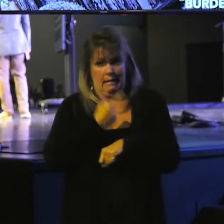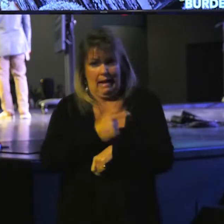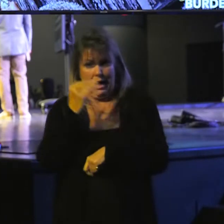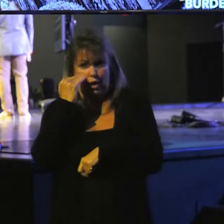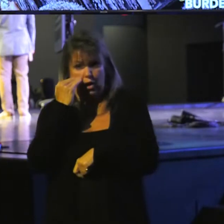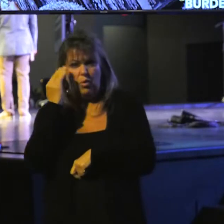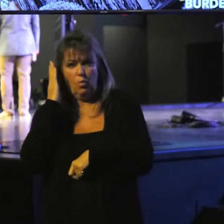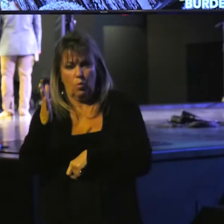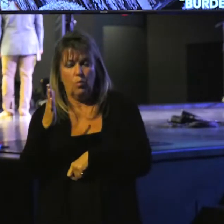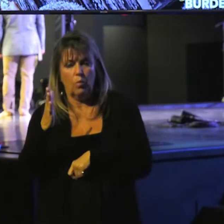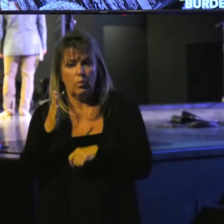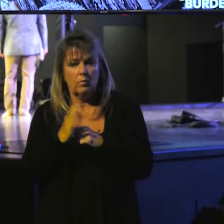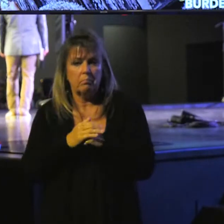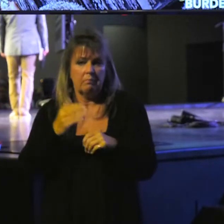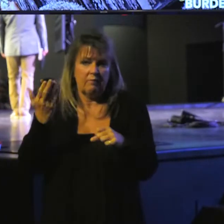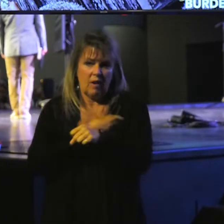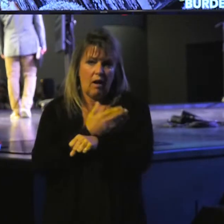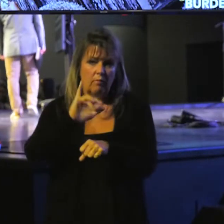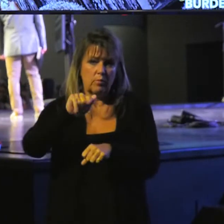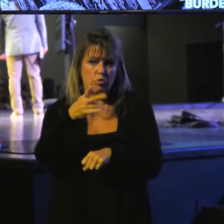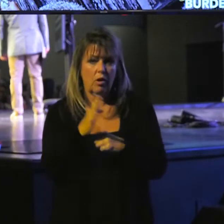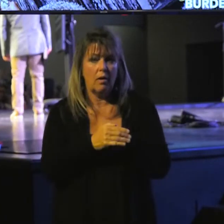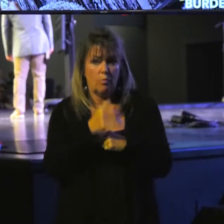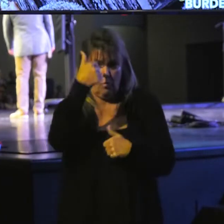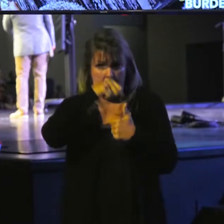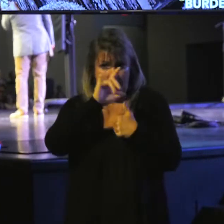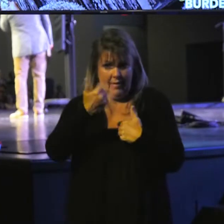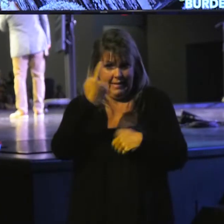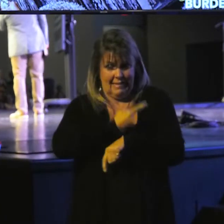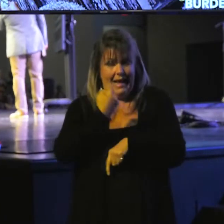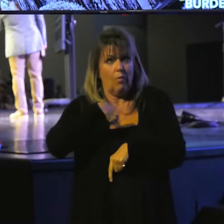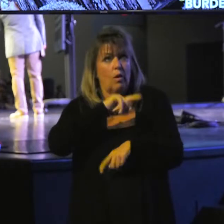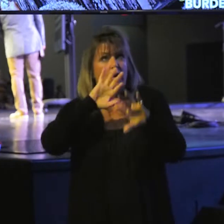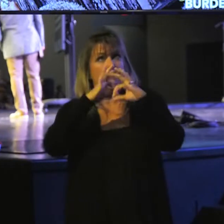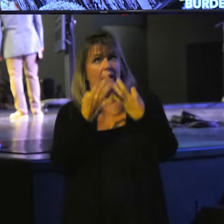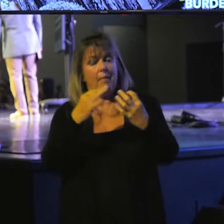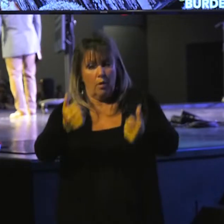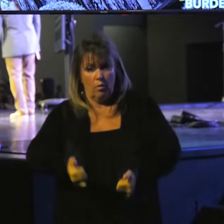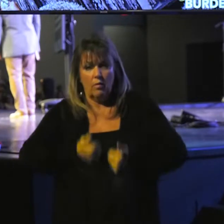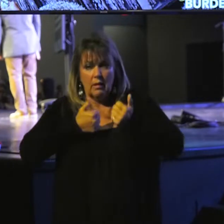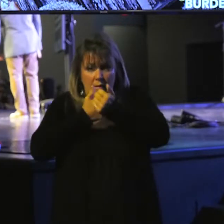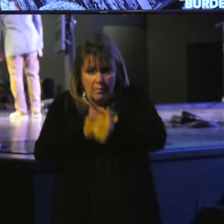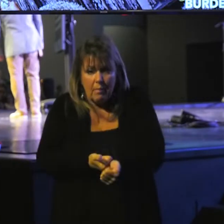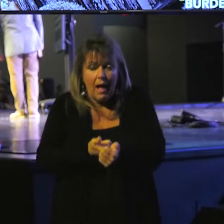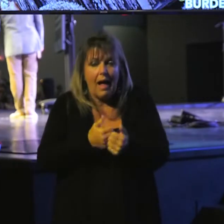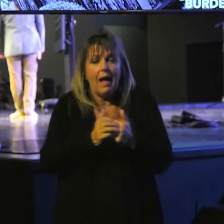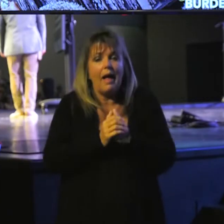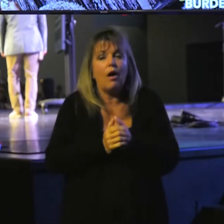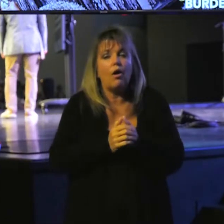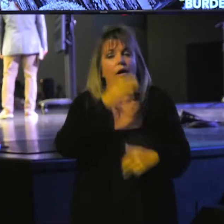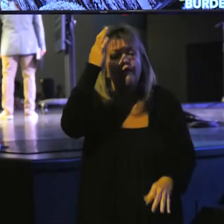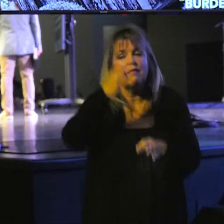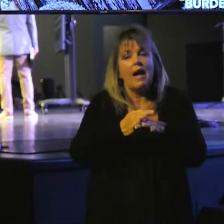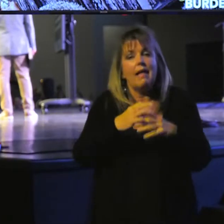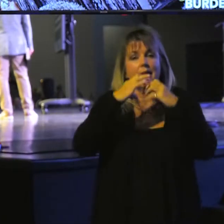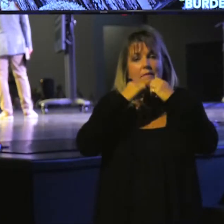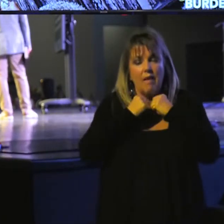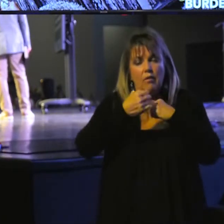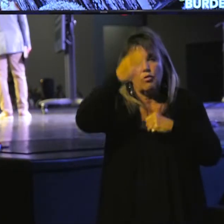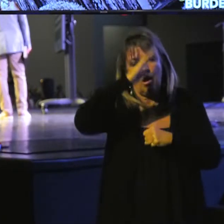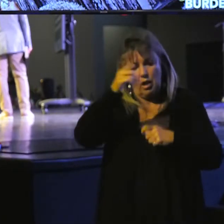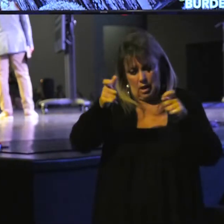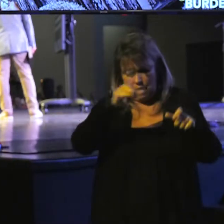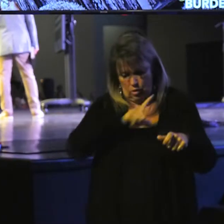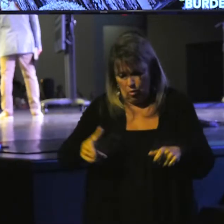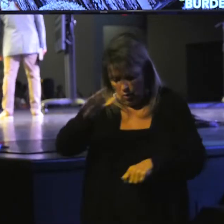knew he was going to be stripped of his job. Remember this day. We are a family who lives by our faith and our values. God is Lord of our life.